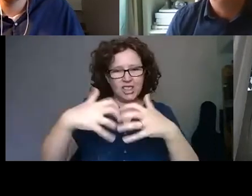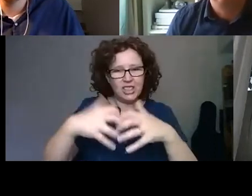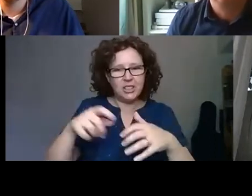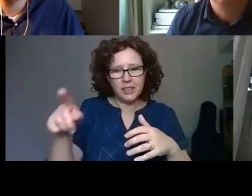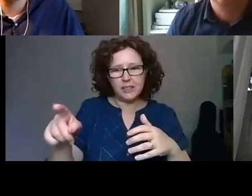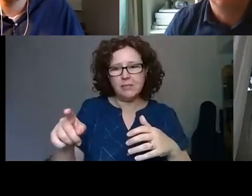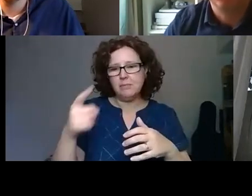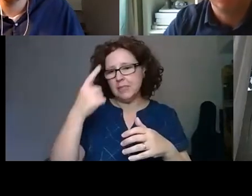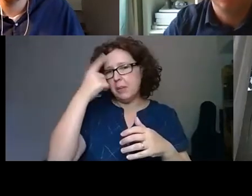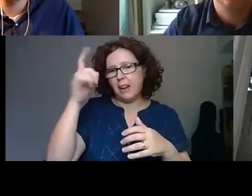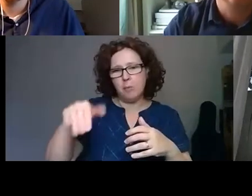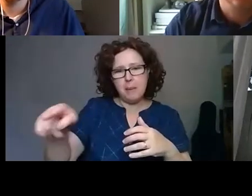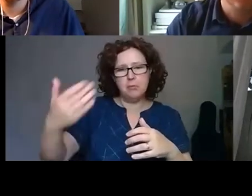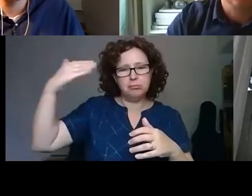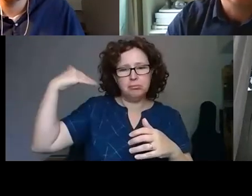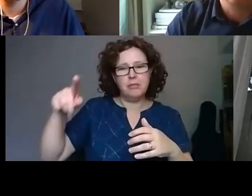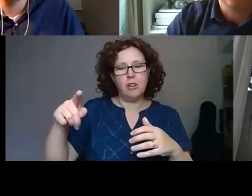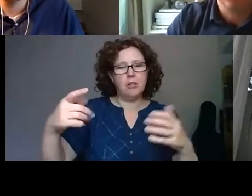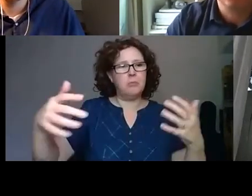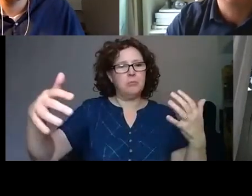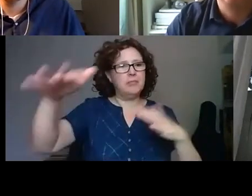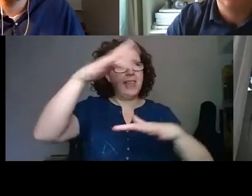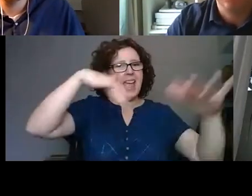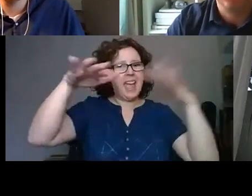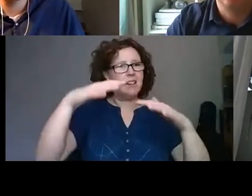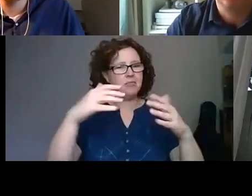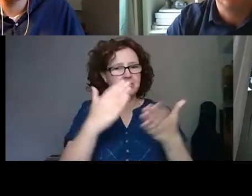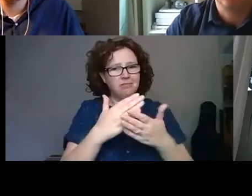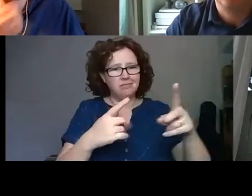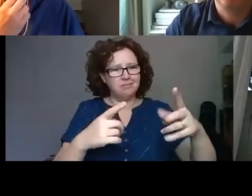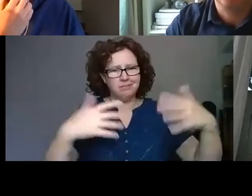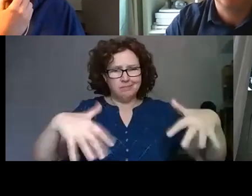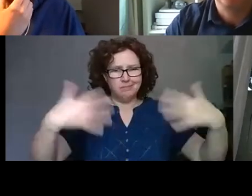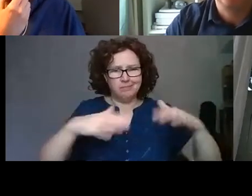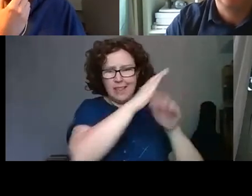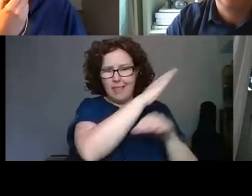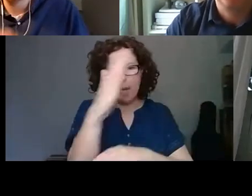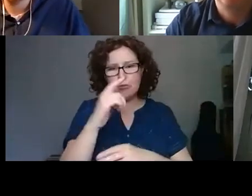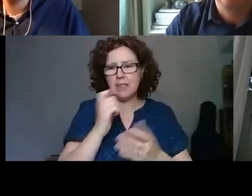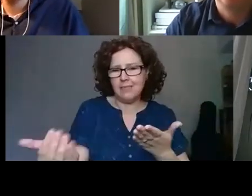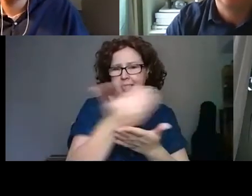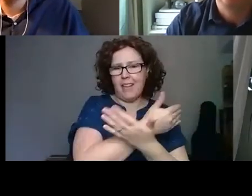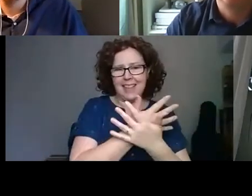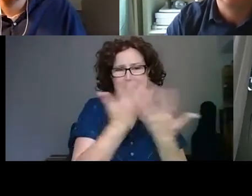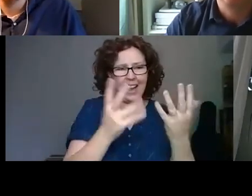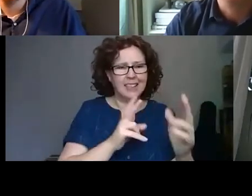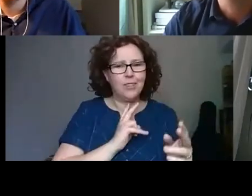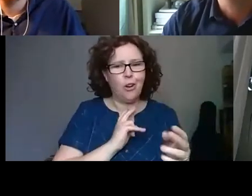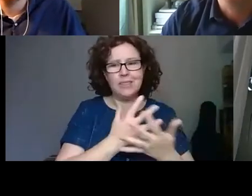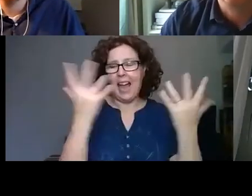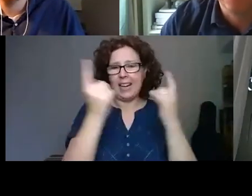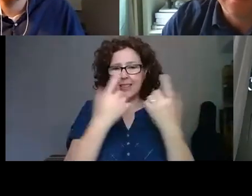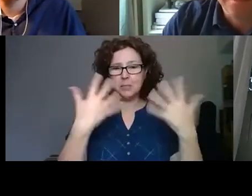and idea of the air being this vast library of collecting any voice, any, anything that has been said or